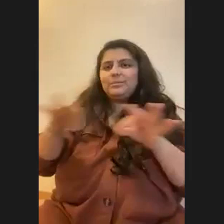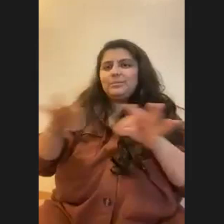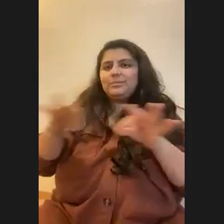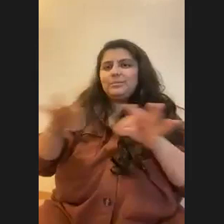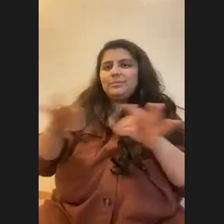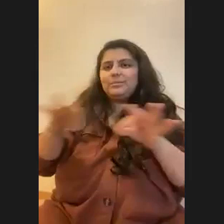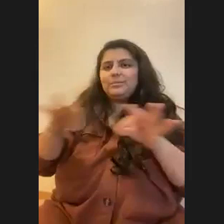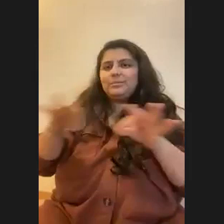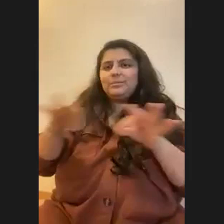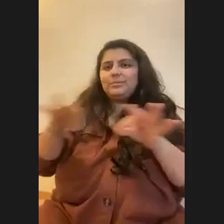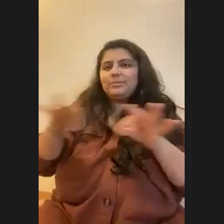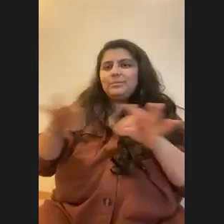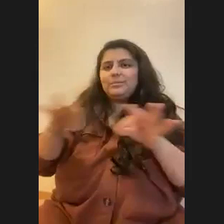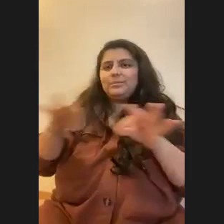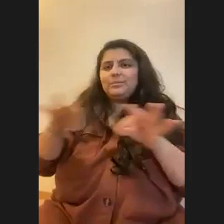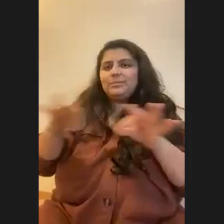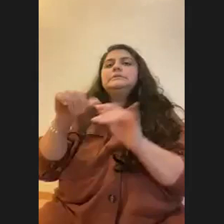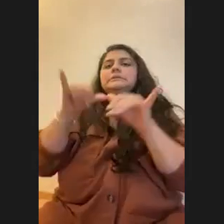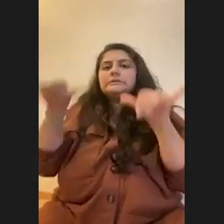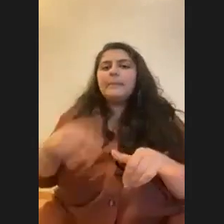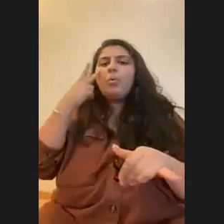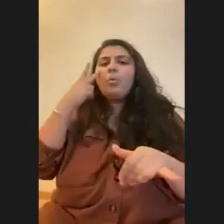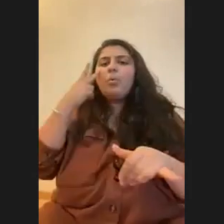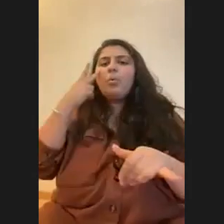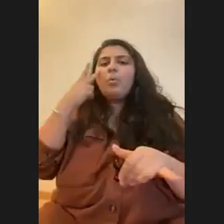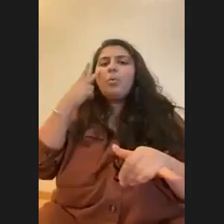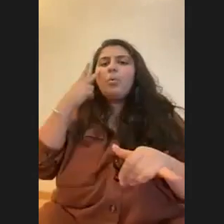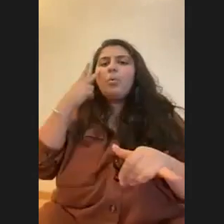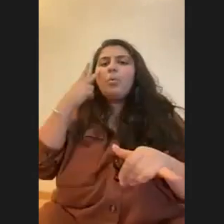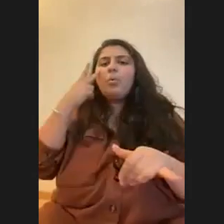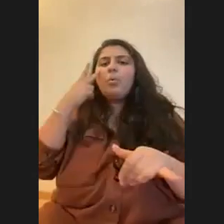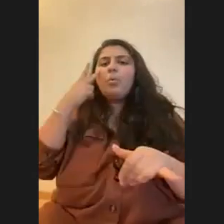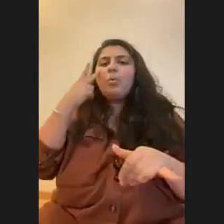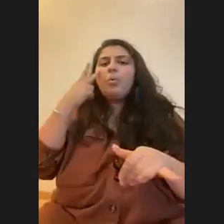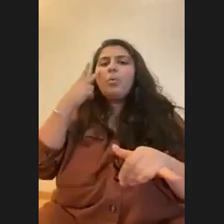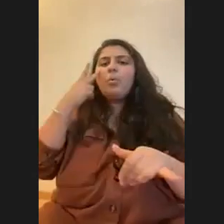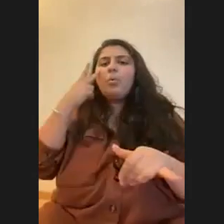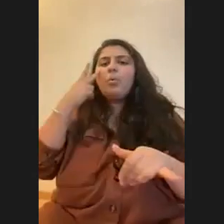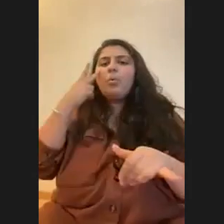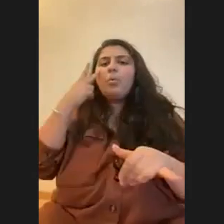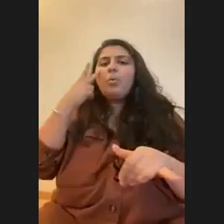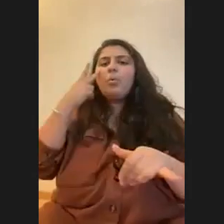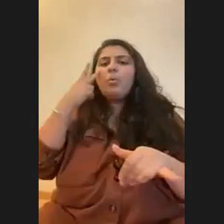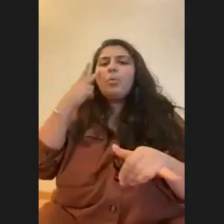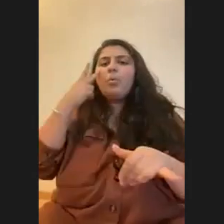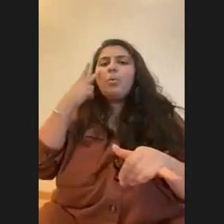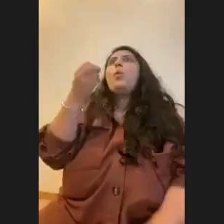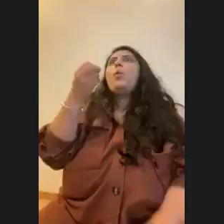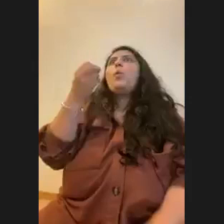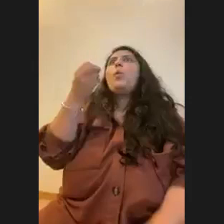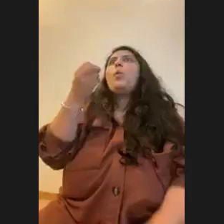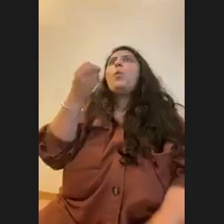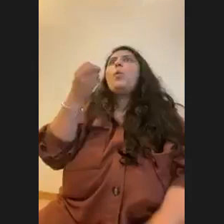is going to do if you transplant a coral species there. So sorry, not really a good yes or no answer there, but I think that's often the case.